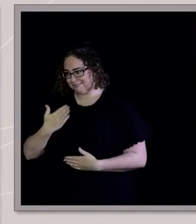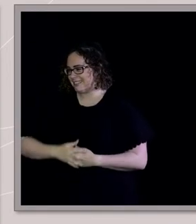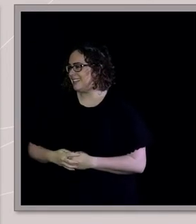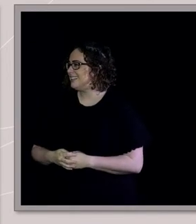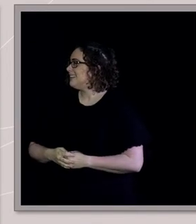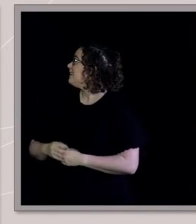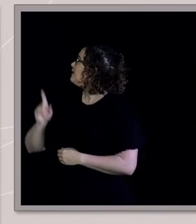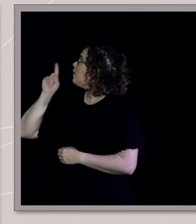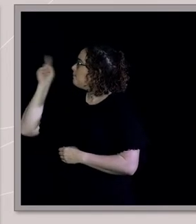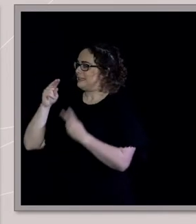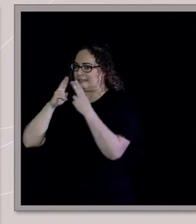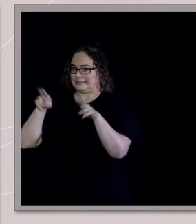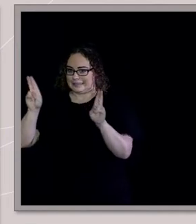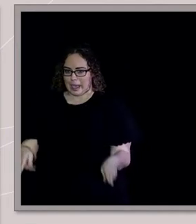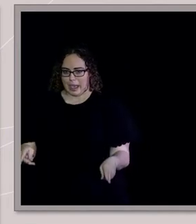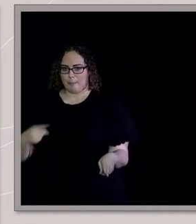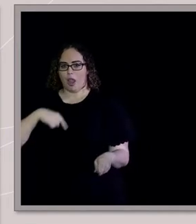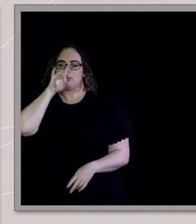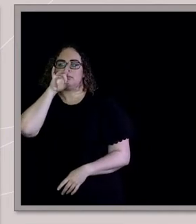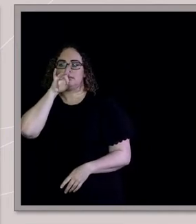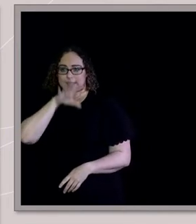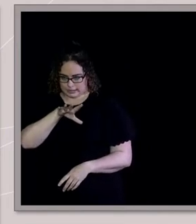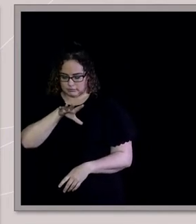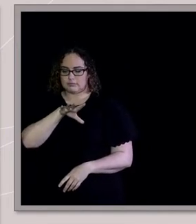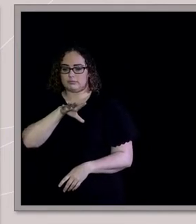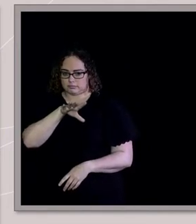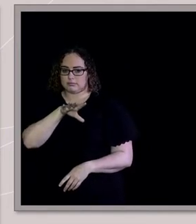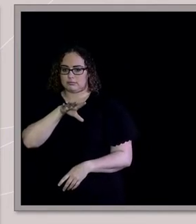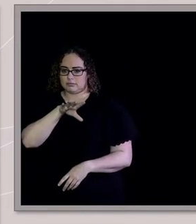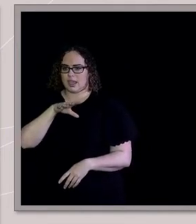So, I was at one of these camps, 10 years old, south coast of New South Wales.